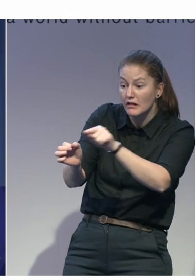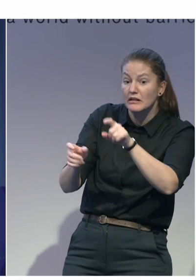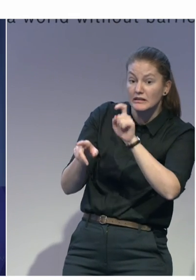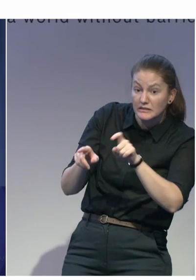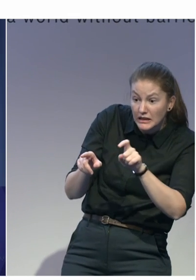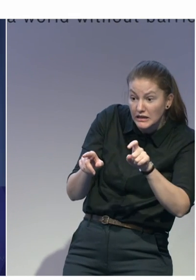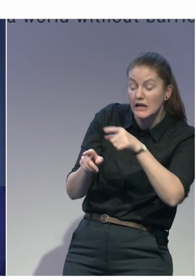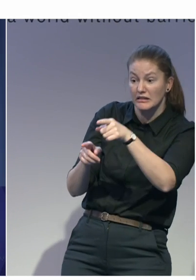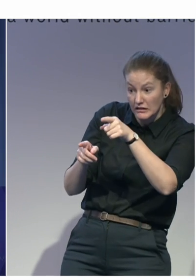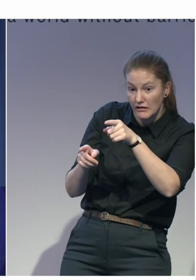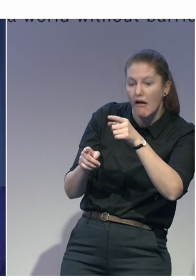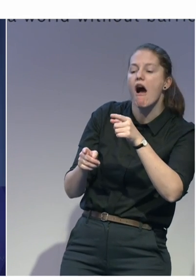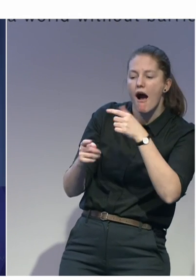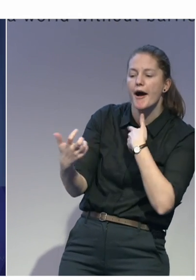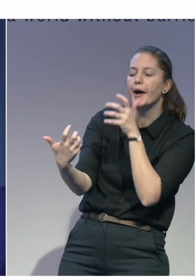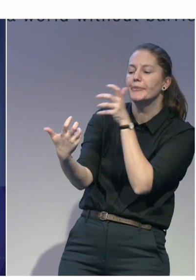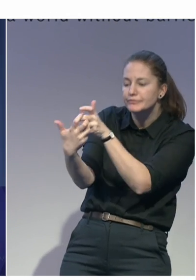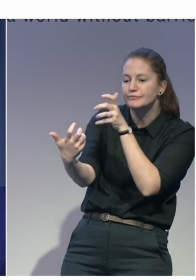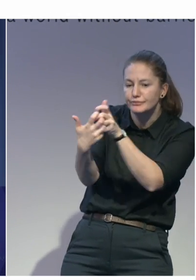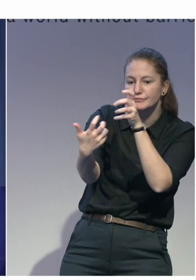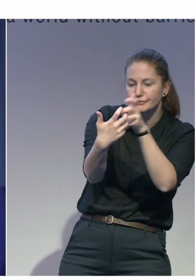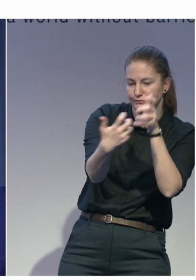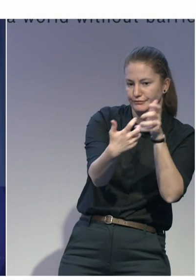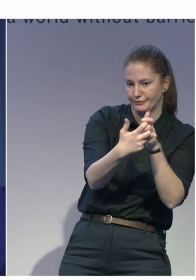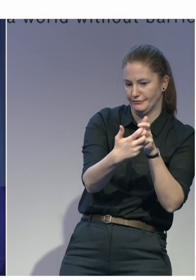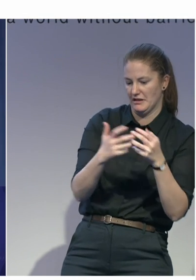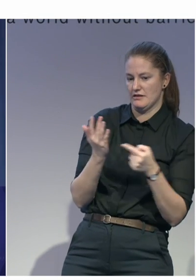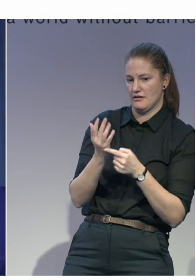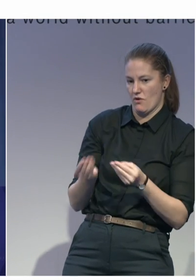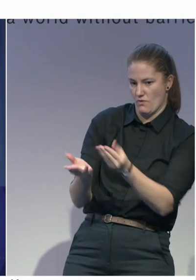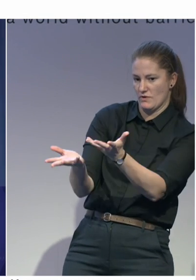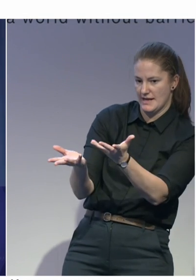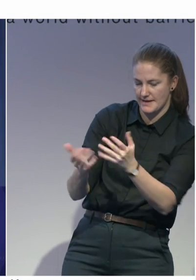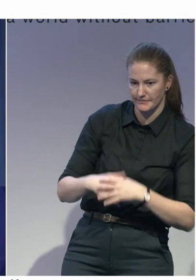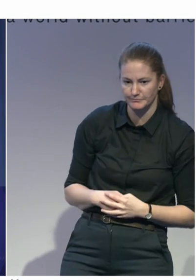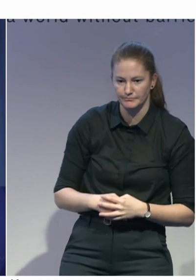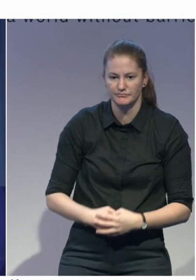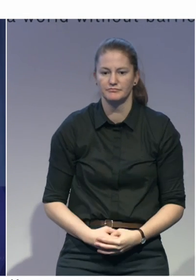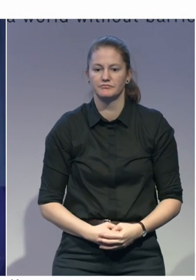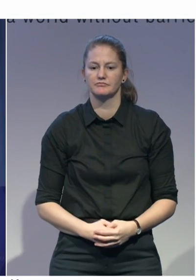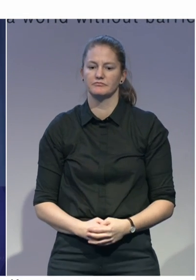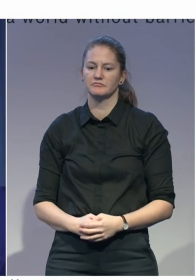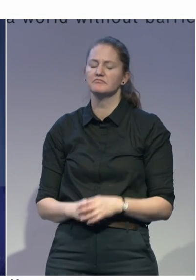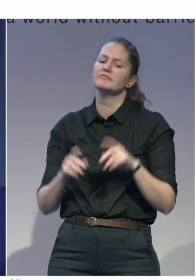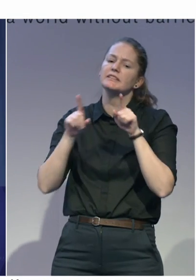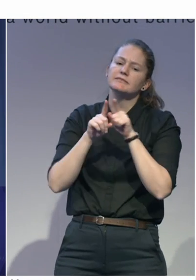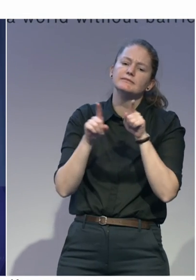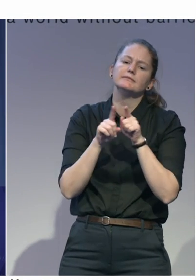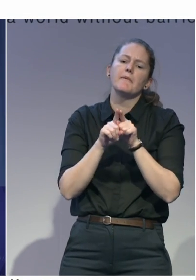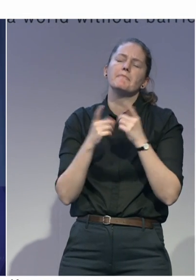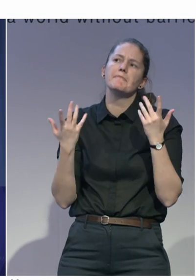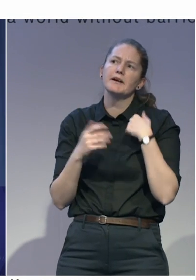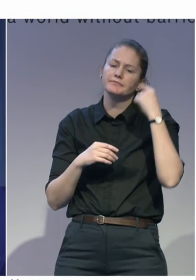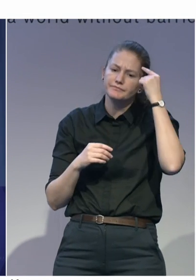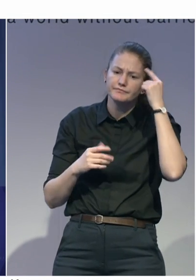some consolidation of efforts in the assistive technology domains to have a more targeted,